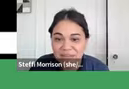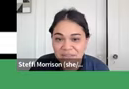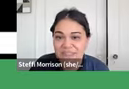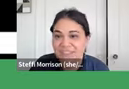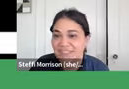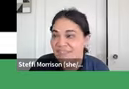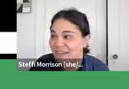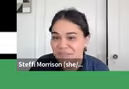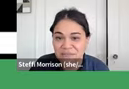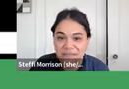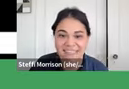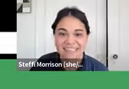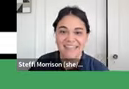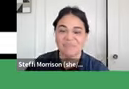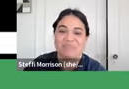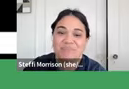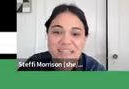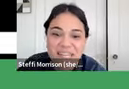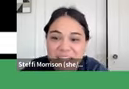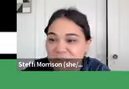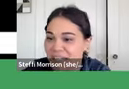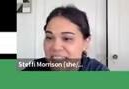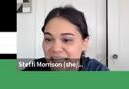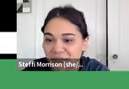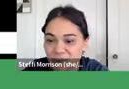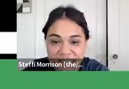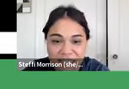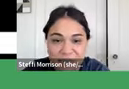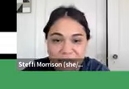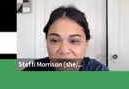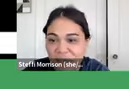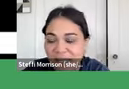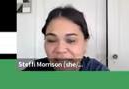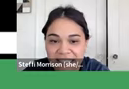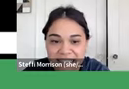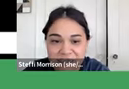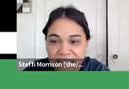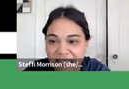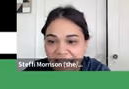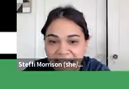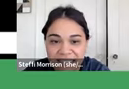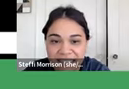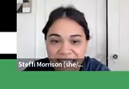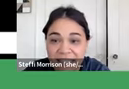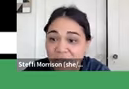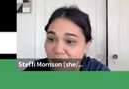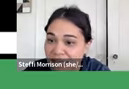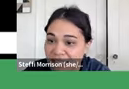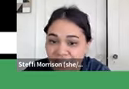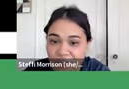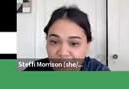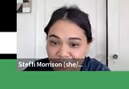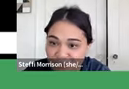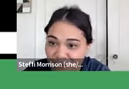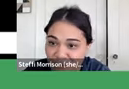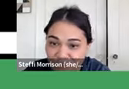Thanks, Michael. All right, everyone. I just wanted to say, of course, thank you to our panelists. Thank you to Kate. Thank you to our